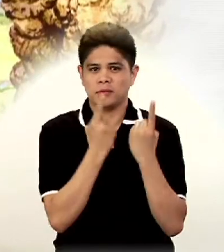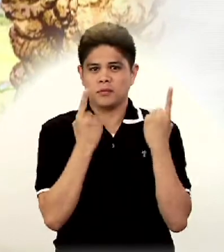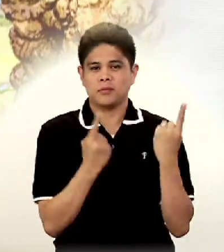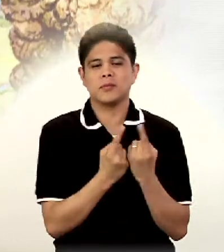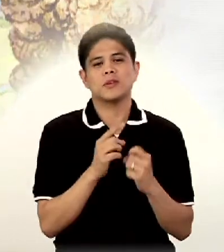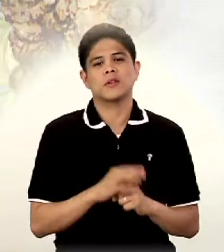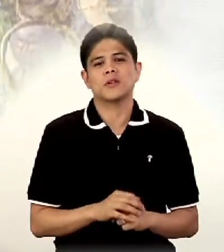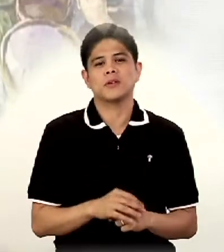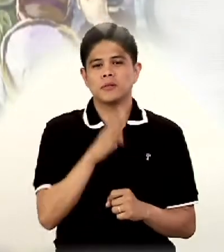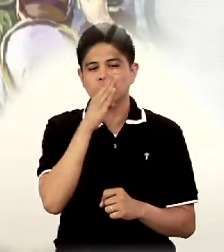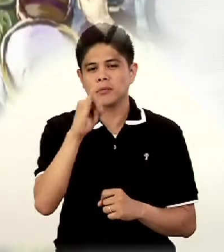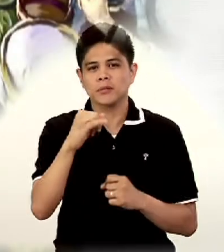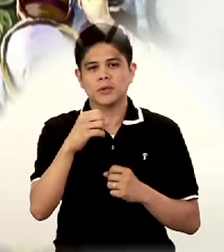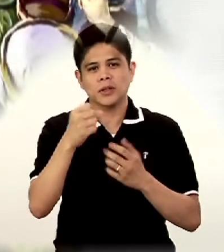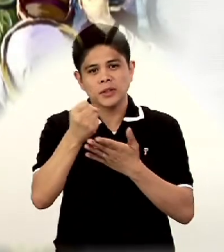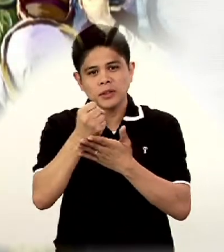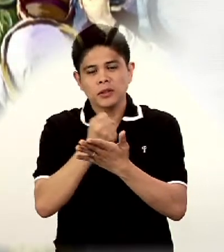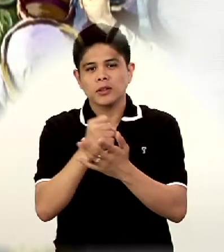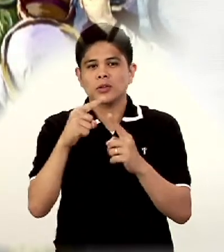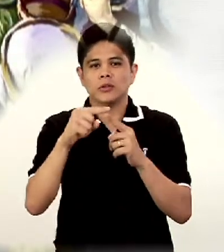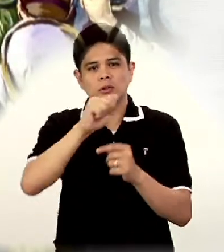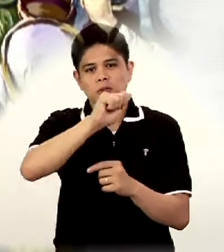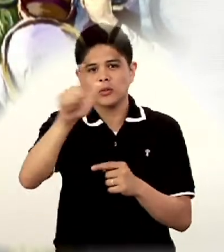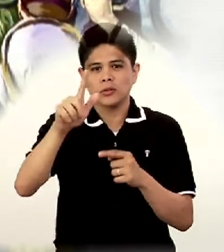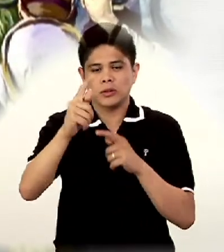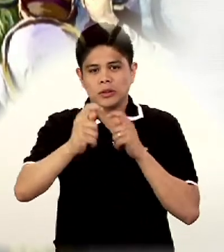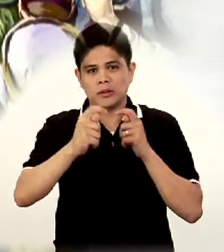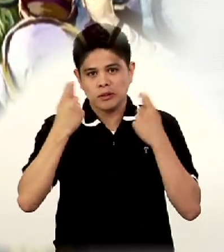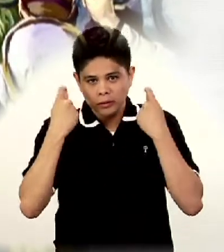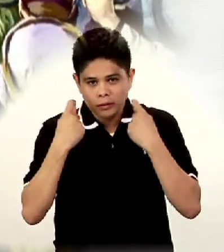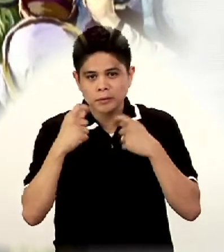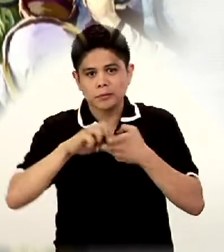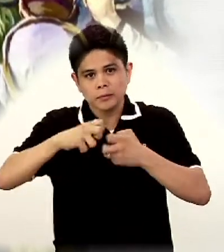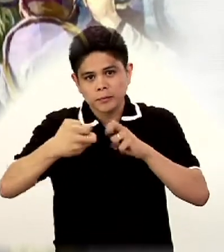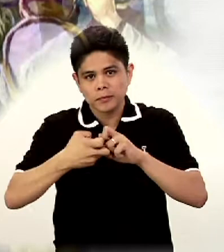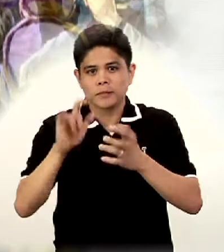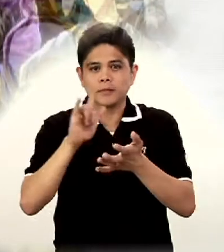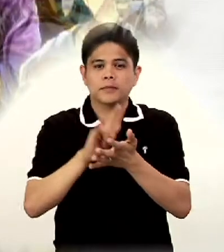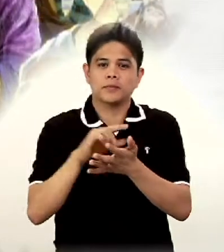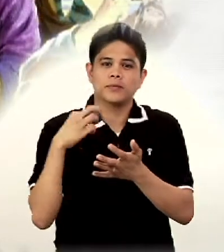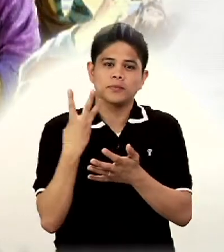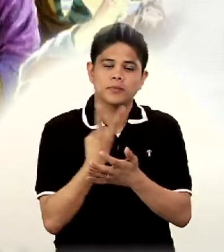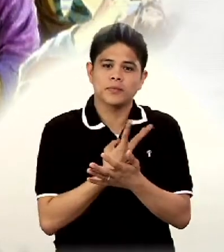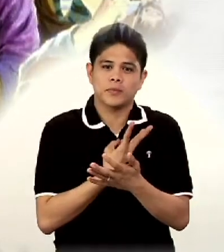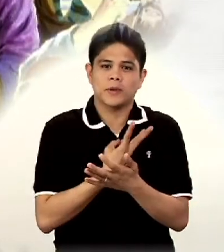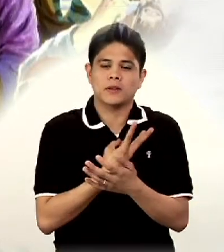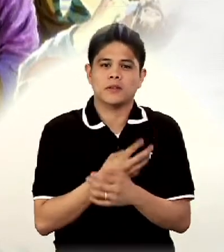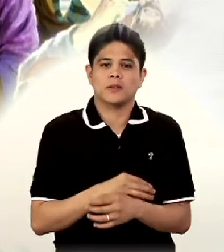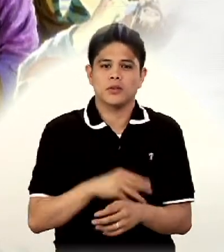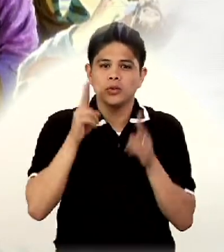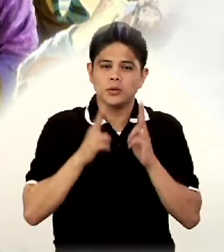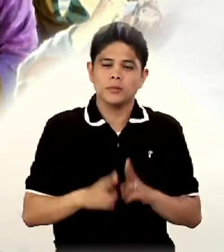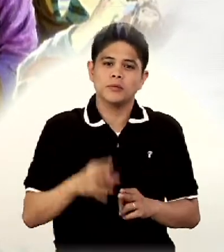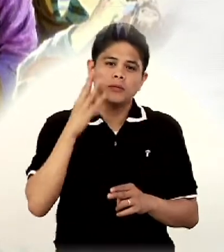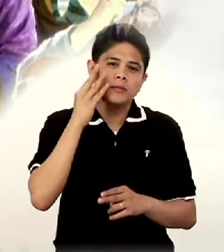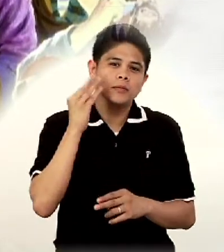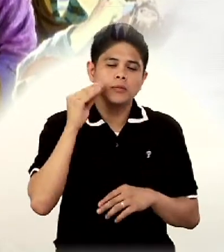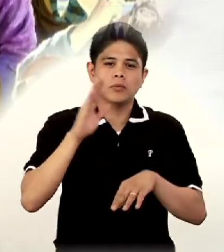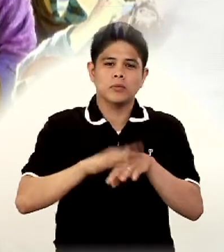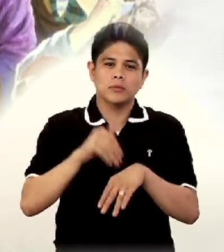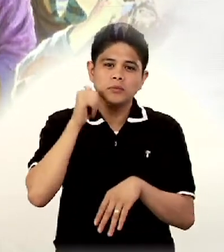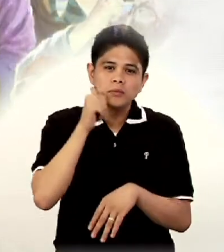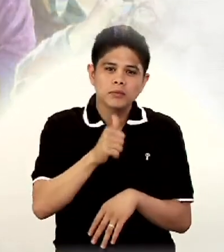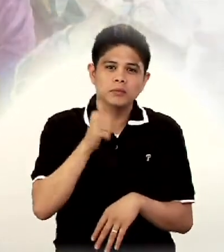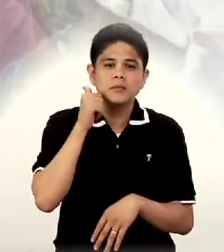Being subjected to all the trials that we, mortals, experience on a